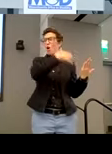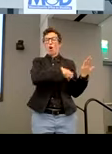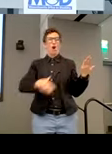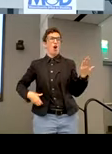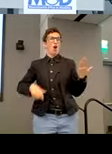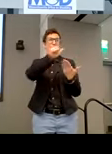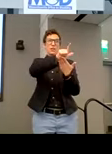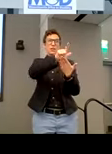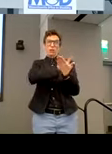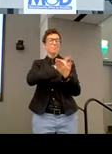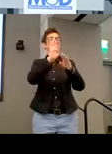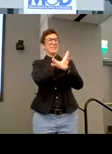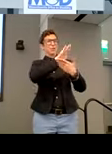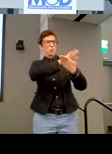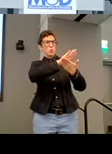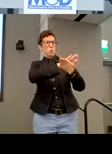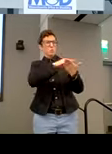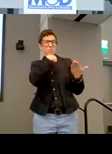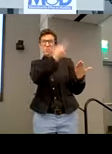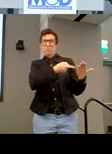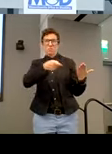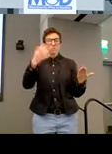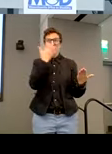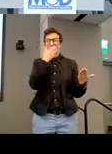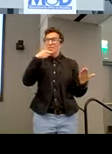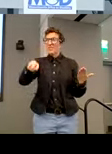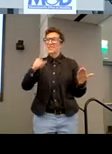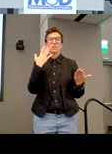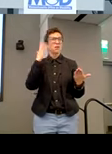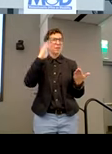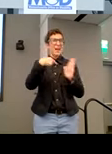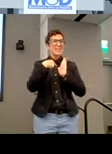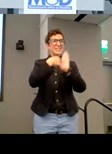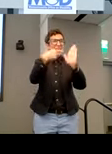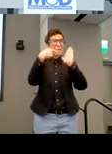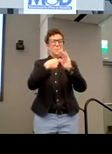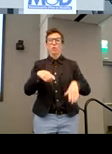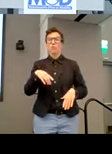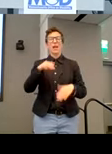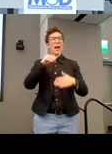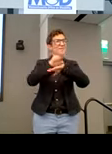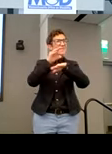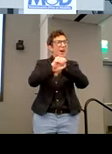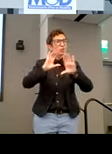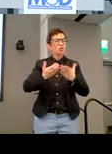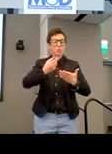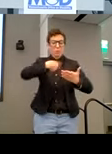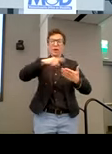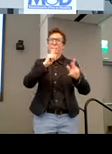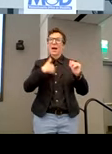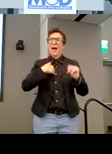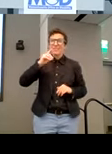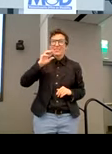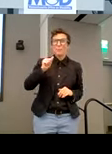case studies and say, you should write this up. What what's happening with that to make sure it's accessible advisory group with disabled people and